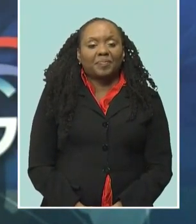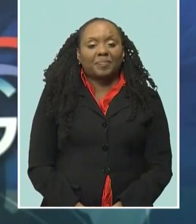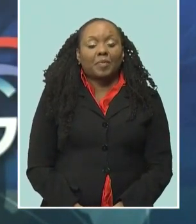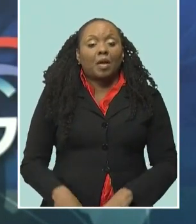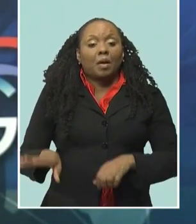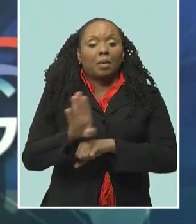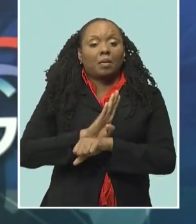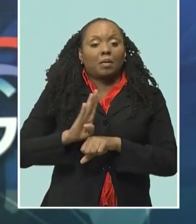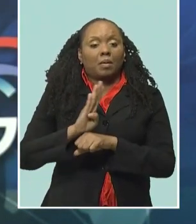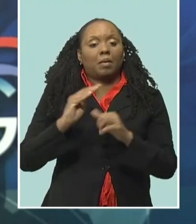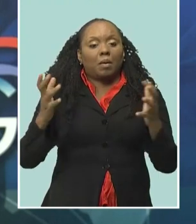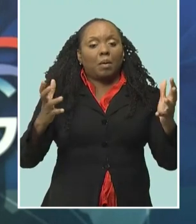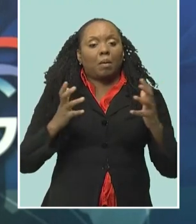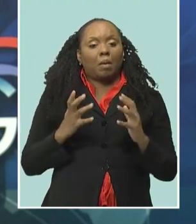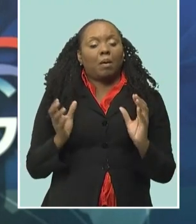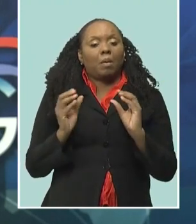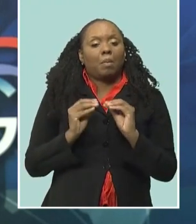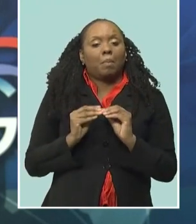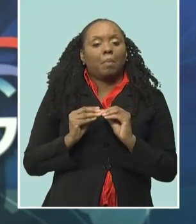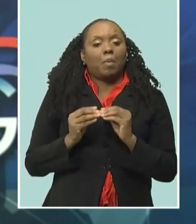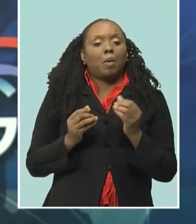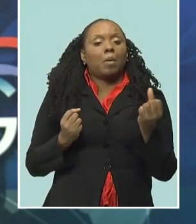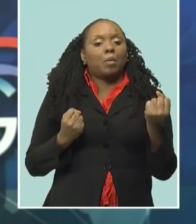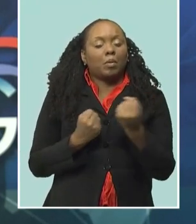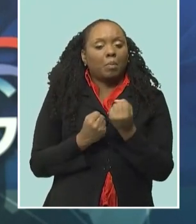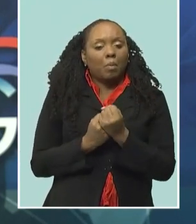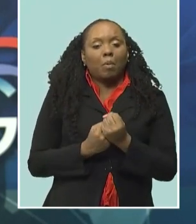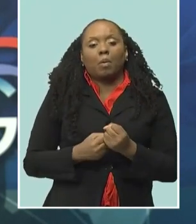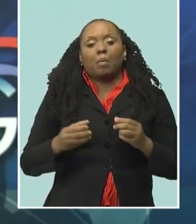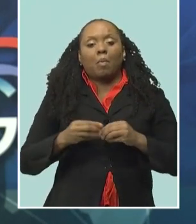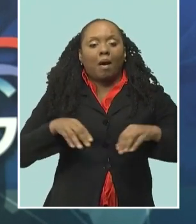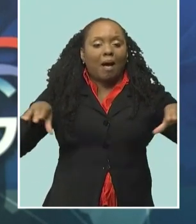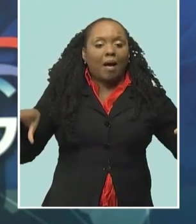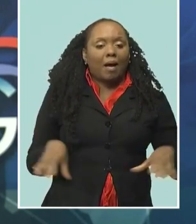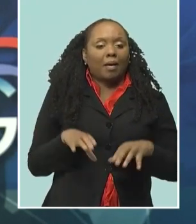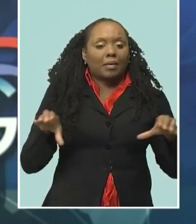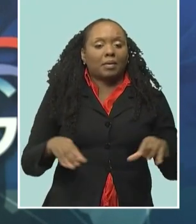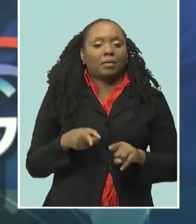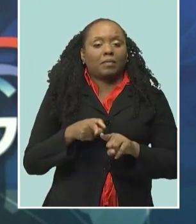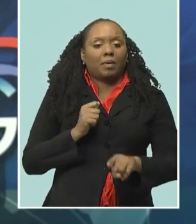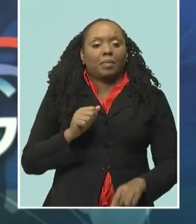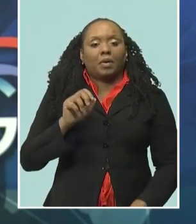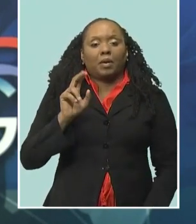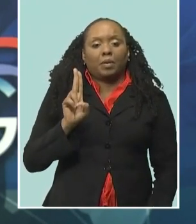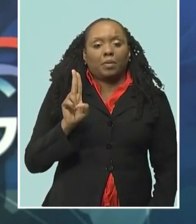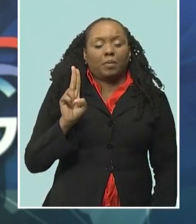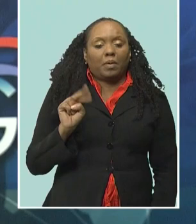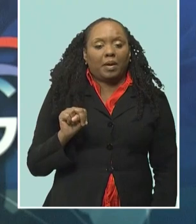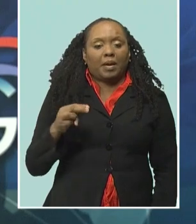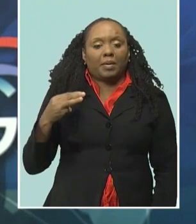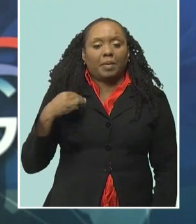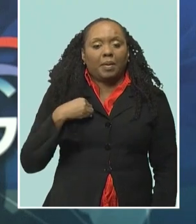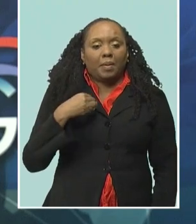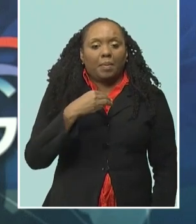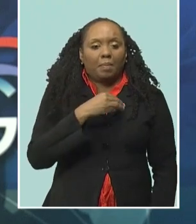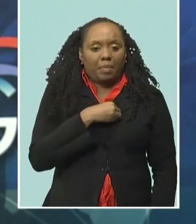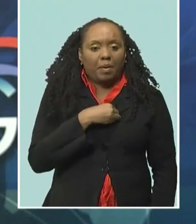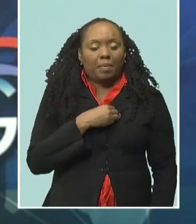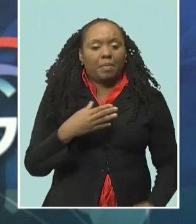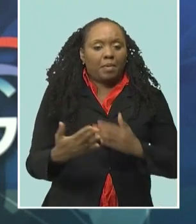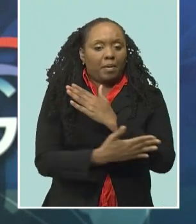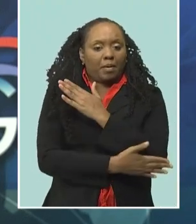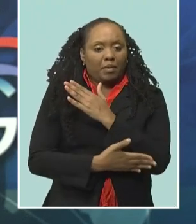Thanks, Rian. Well, Barbados has made a call for more decisive action from the United Nations member states in attaining the 17 Sustainable Development